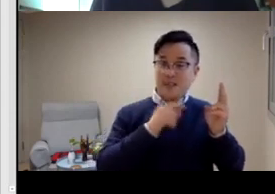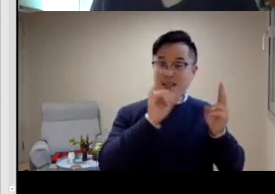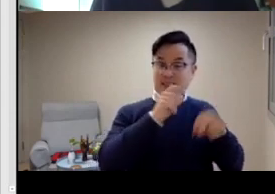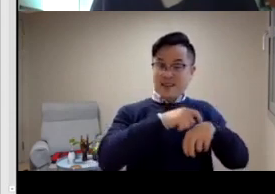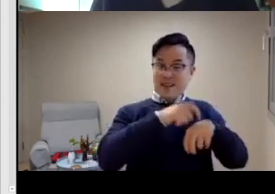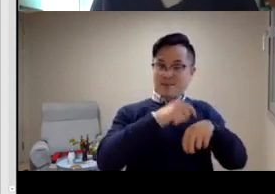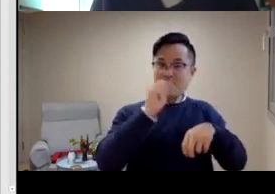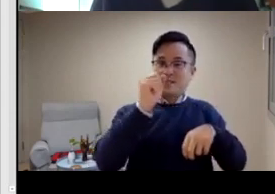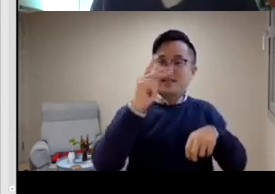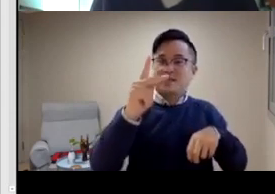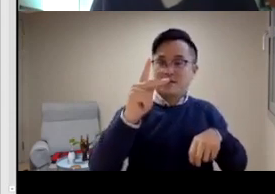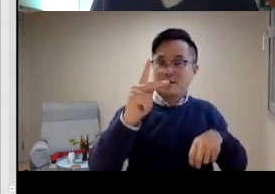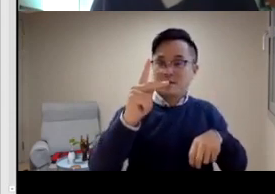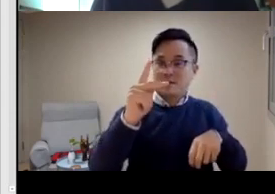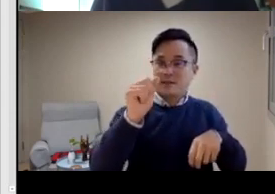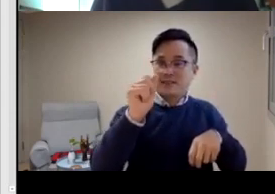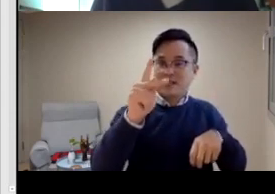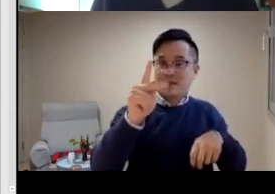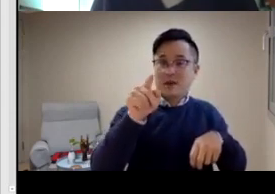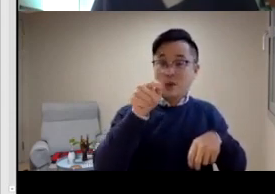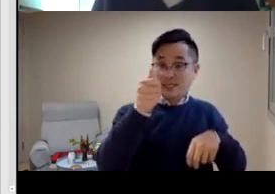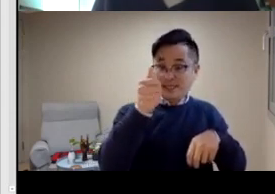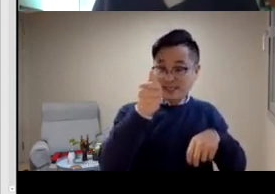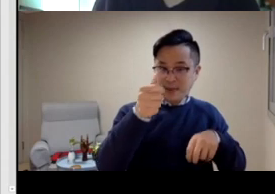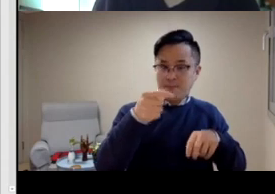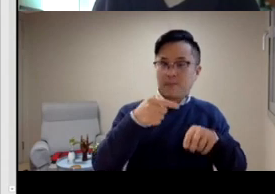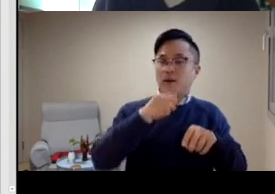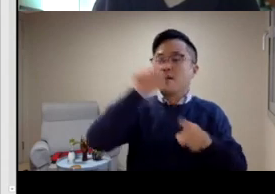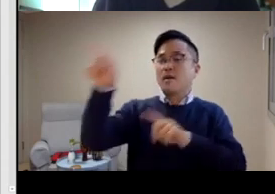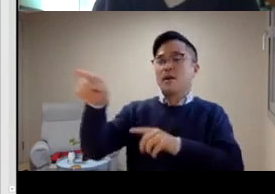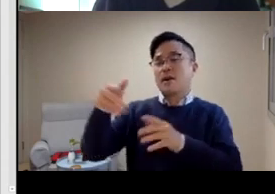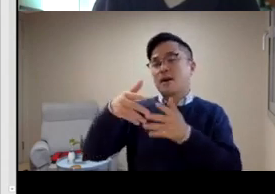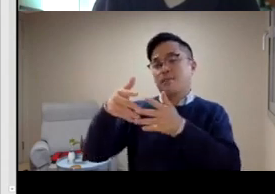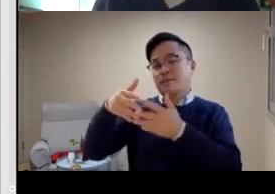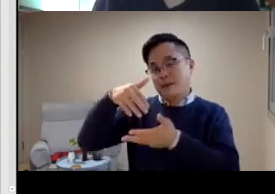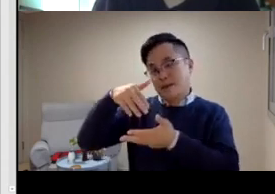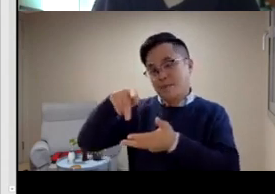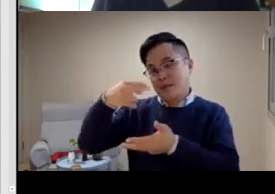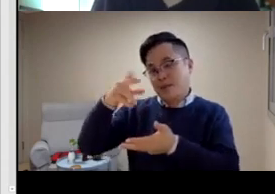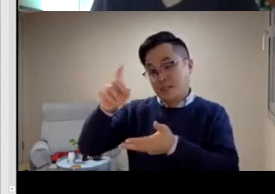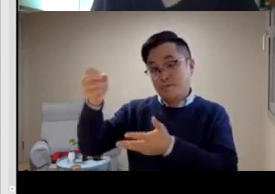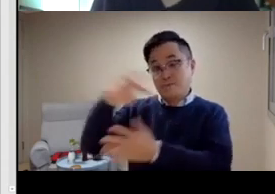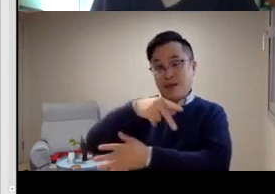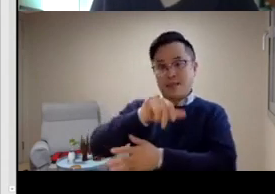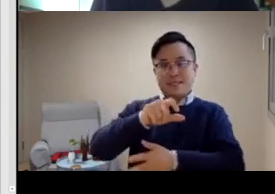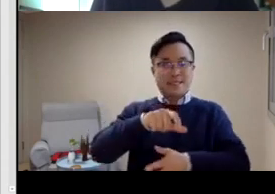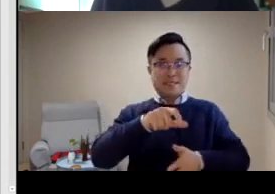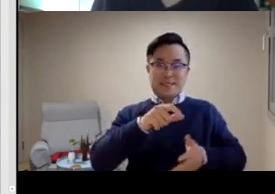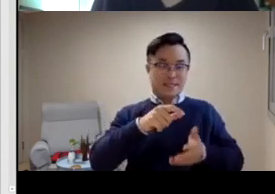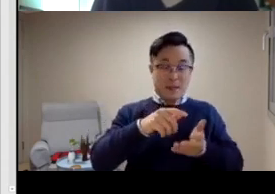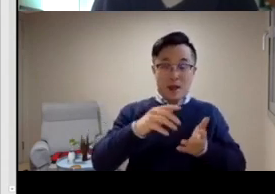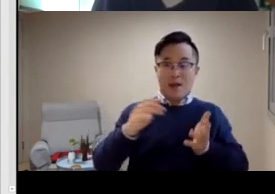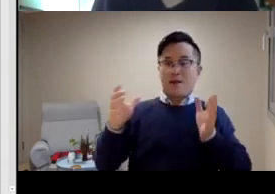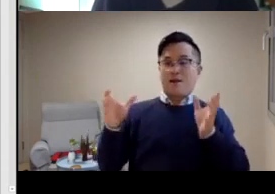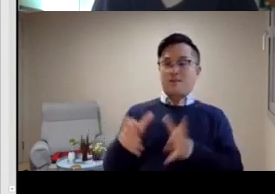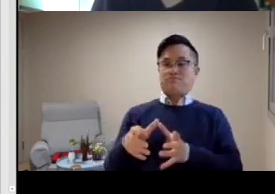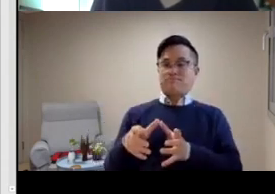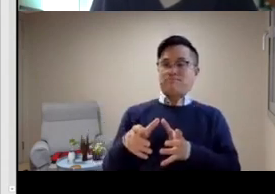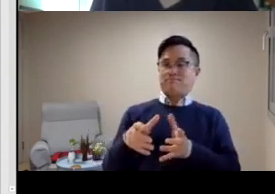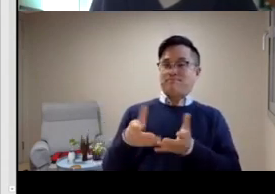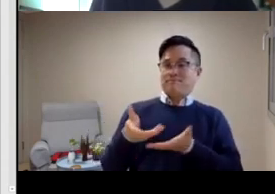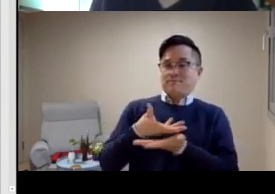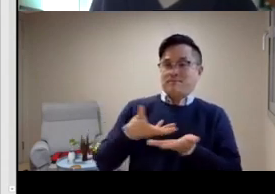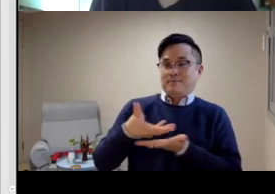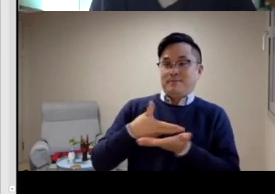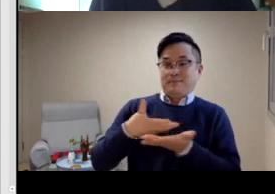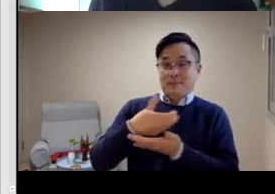we decided, Marilyn and I, and this other friend, Kim Se-kyung, who had been studying in America, she was doing her PhD